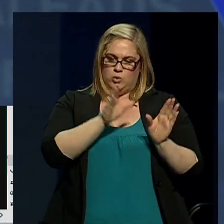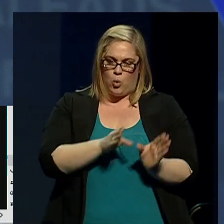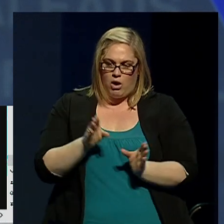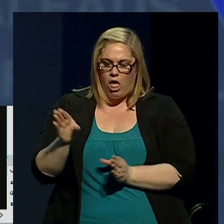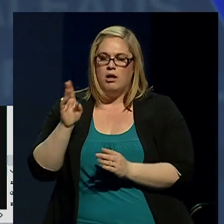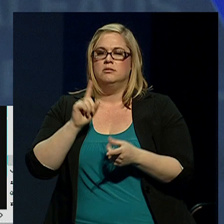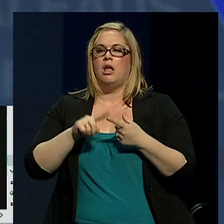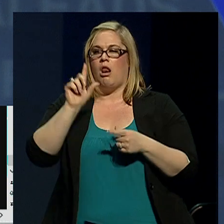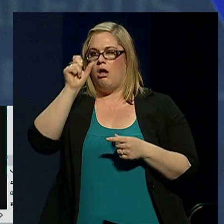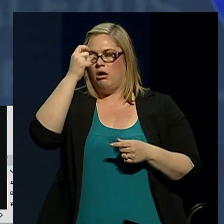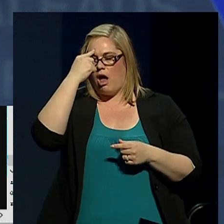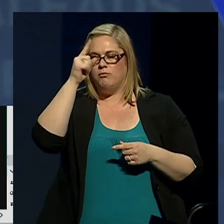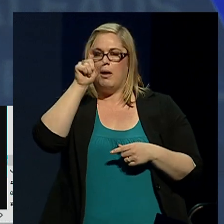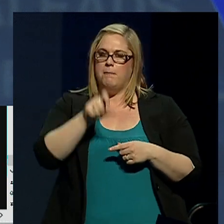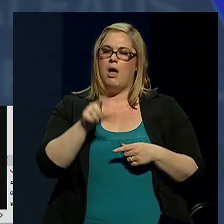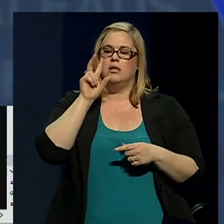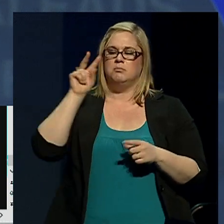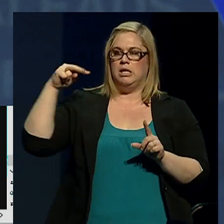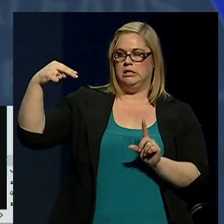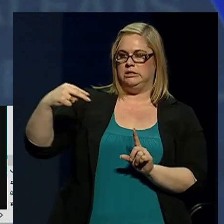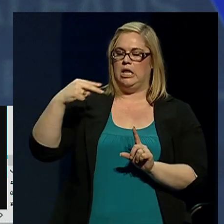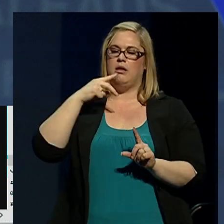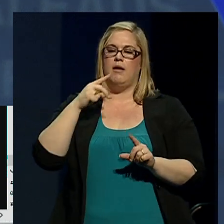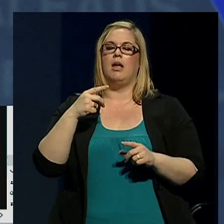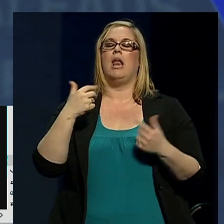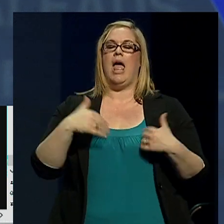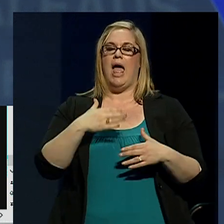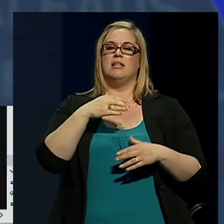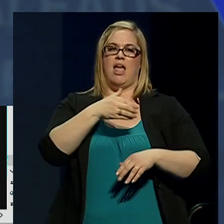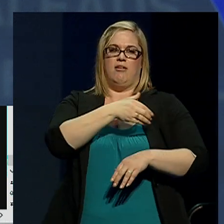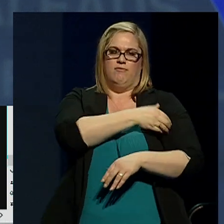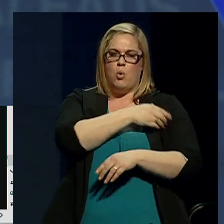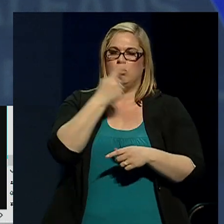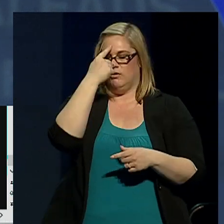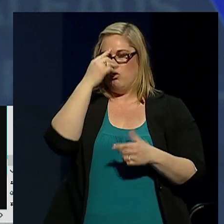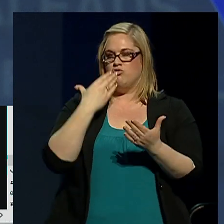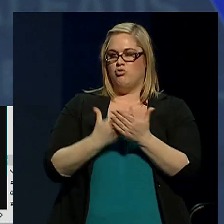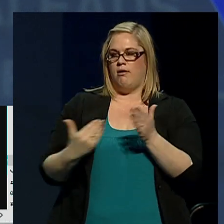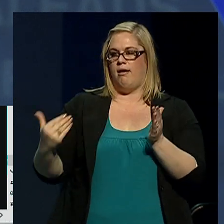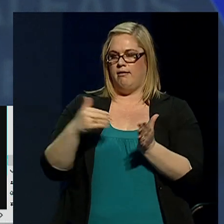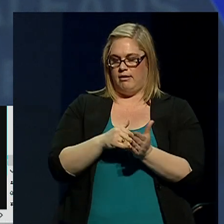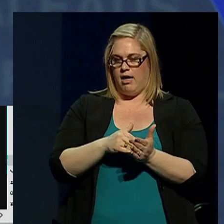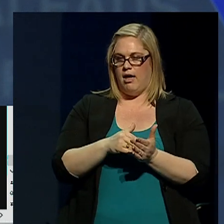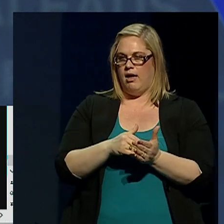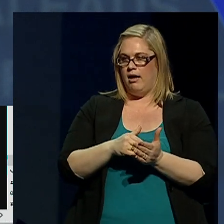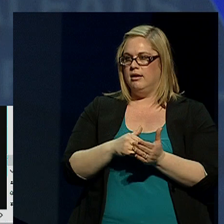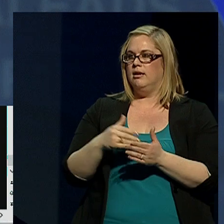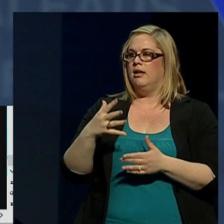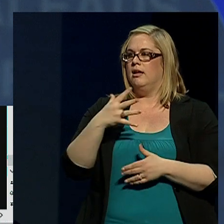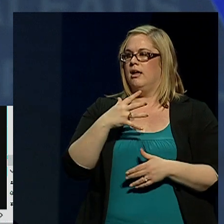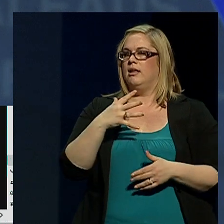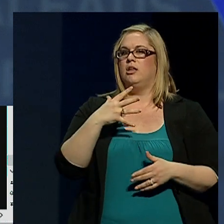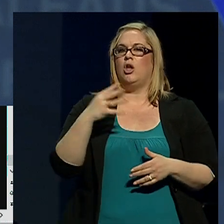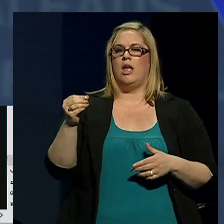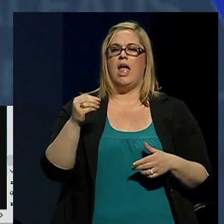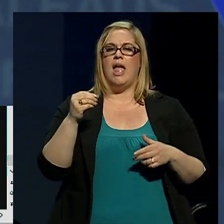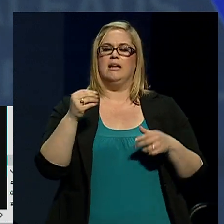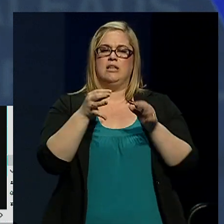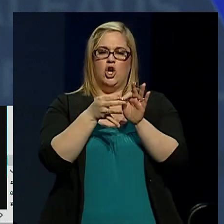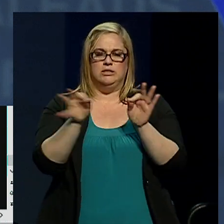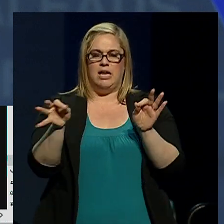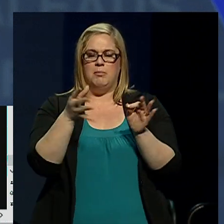And our government must be seen as a force for good again. Budgets are statements of values.